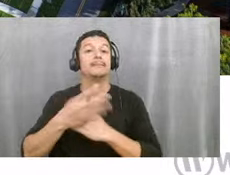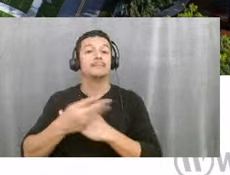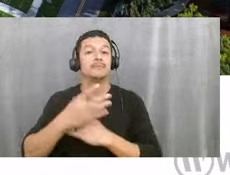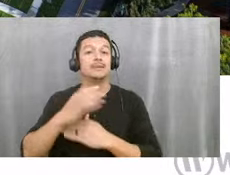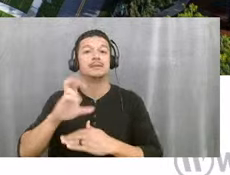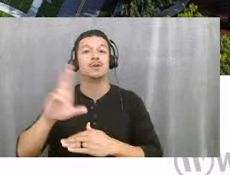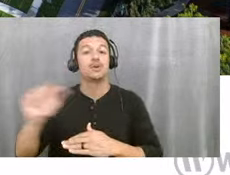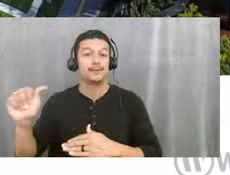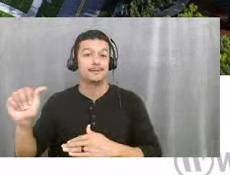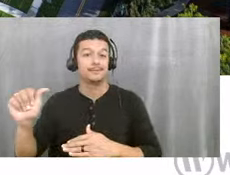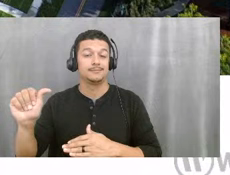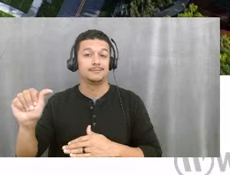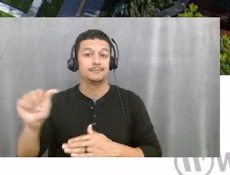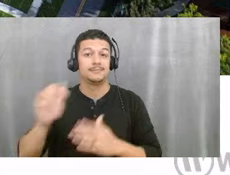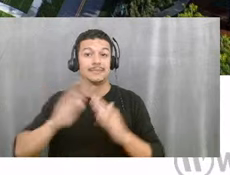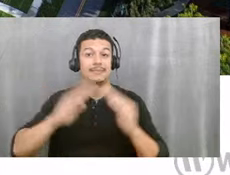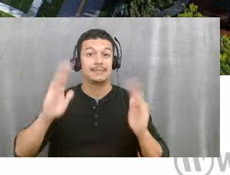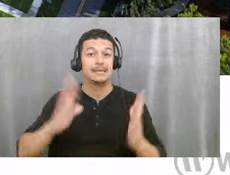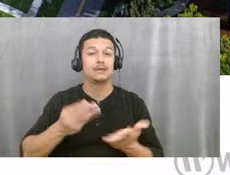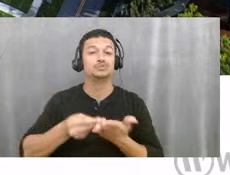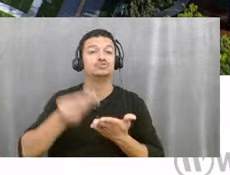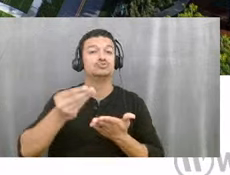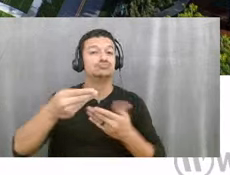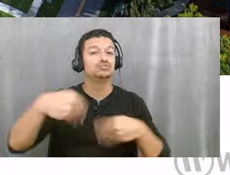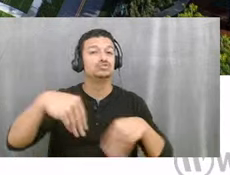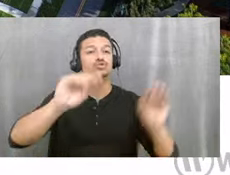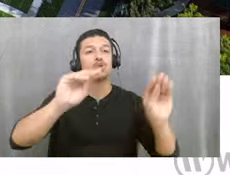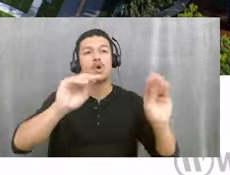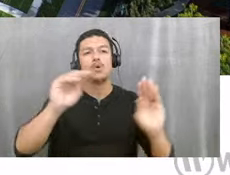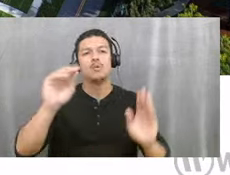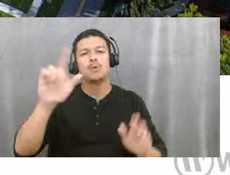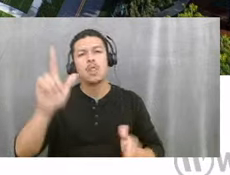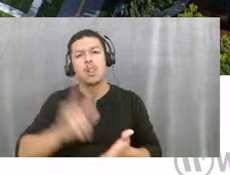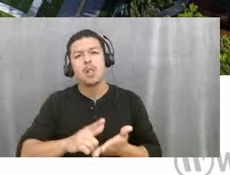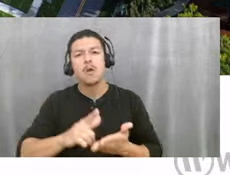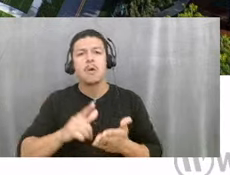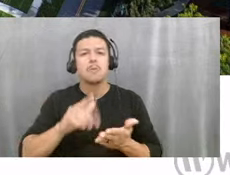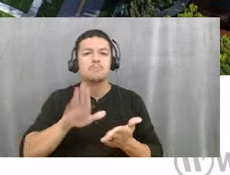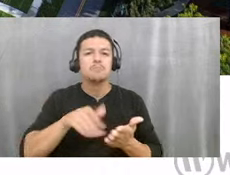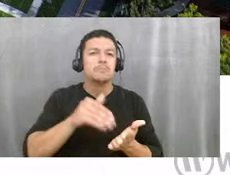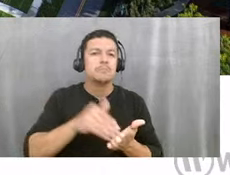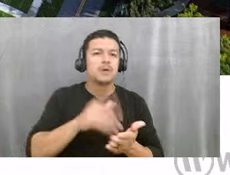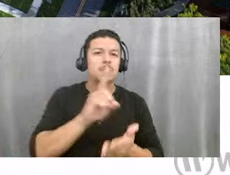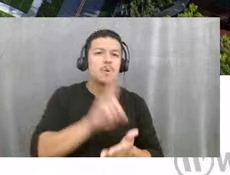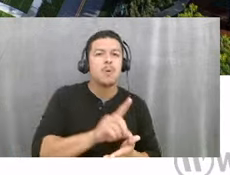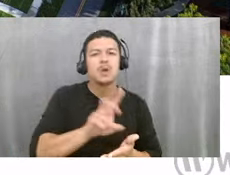The houses there were sold into the low, moderate one, moderate two, and middle-income categories.